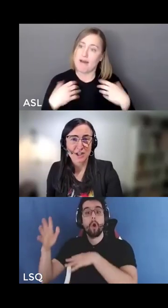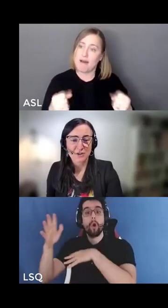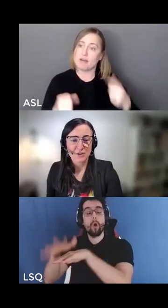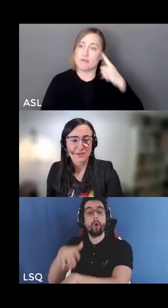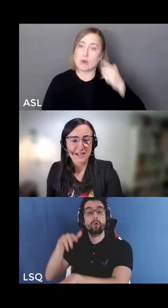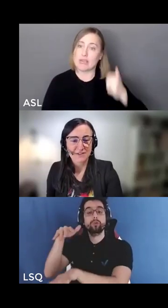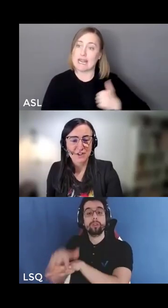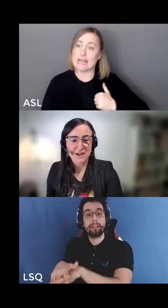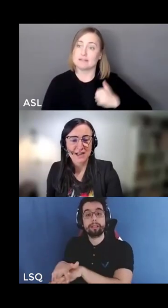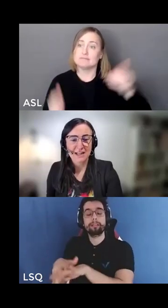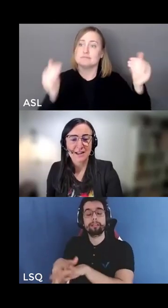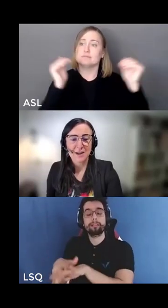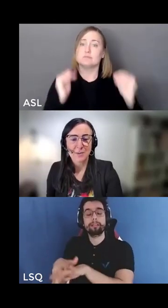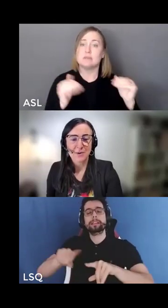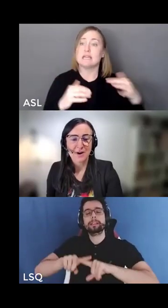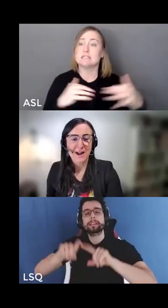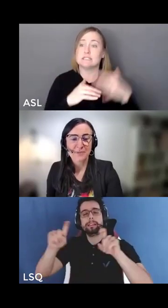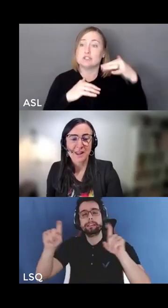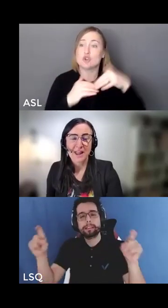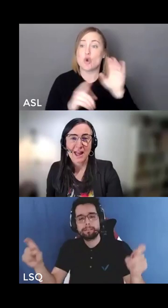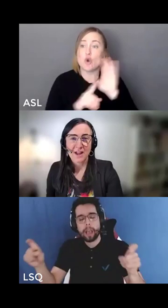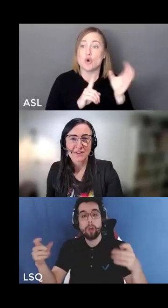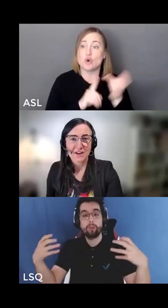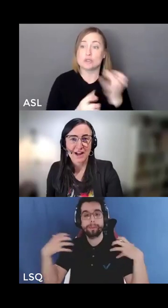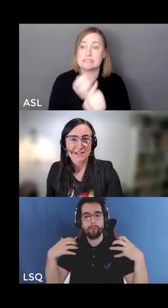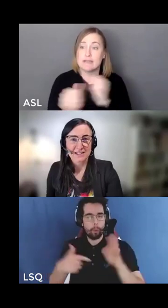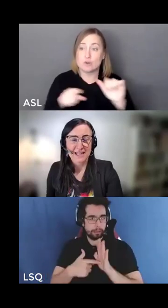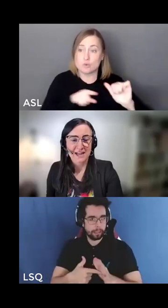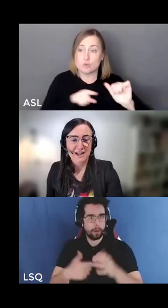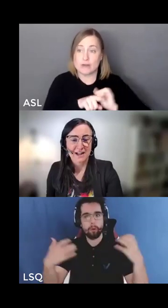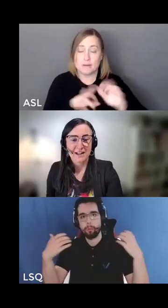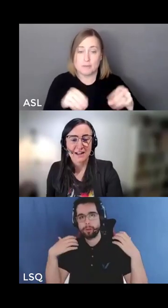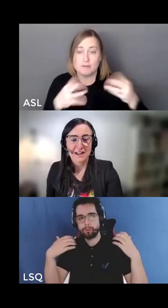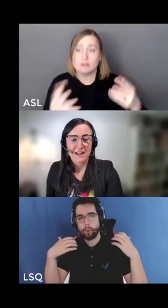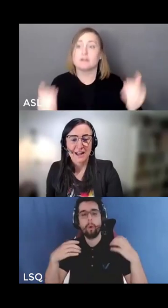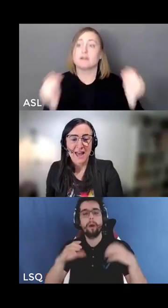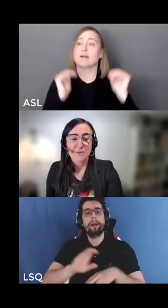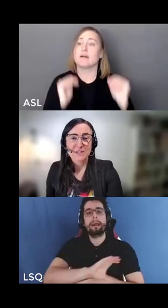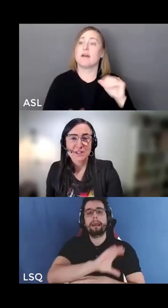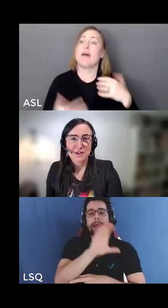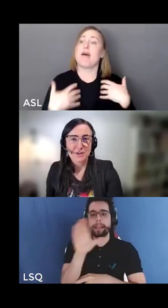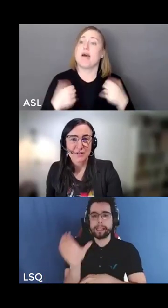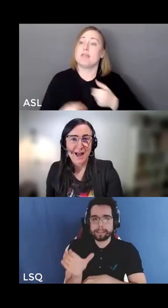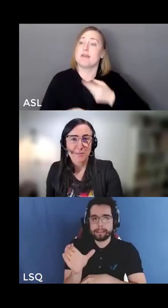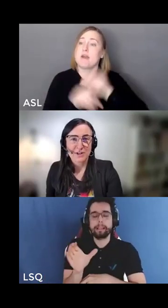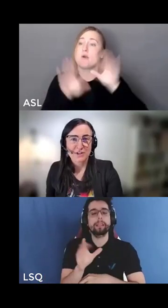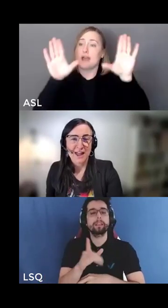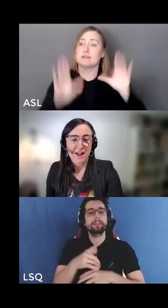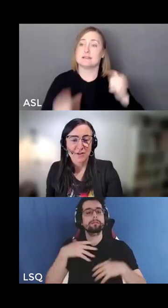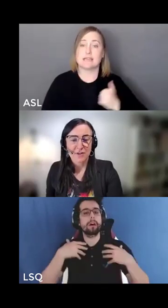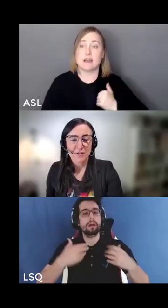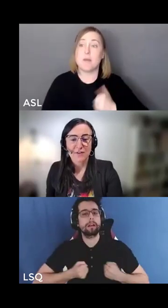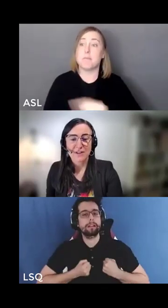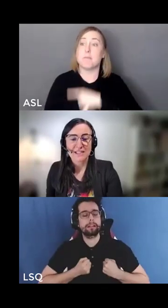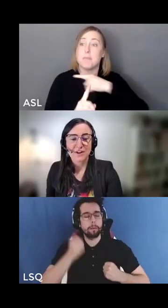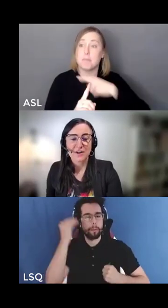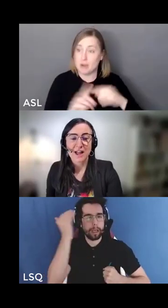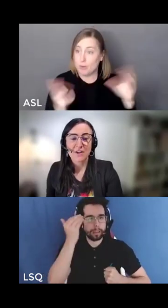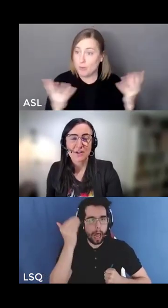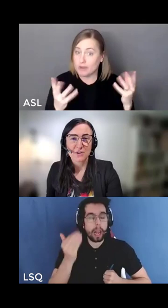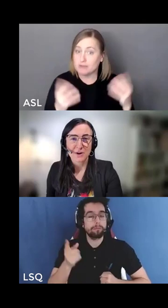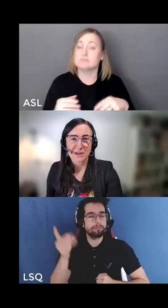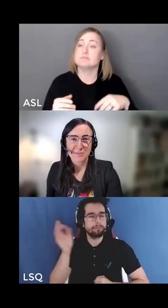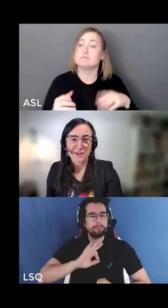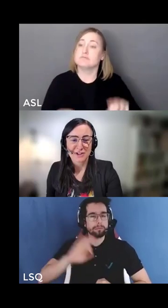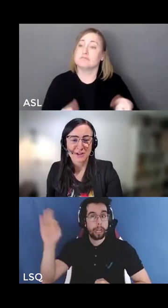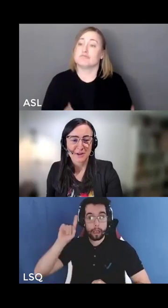Indigenous Cultural Safety Training Program, Healthcare Excellence Canada, and was the Director of Aboriginal Health for the Interior